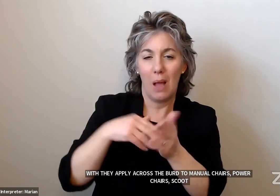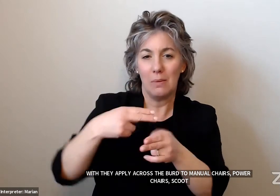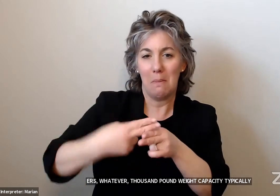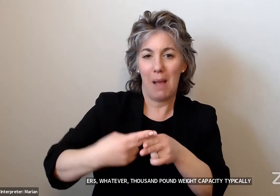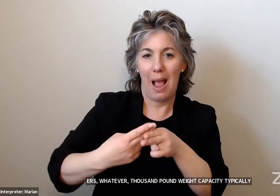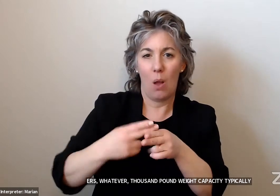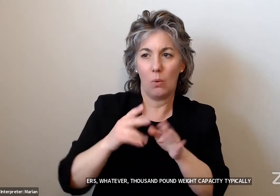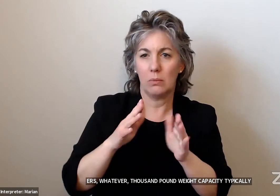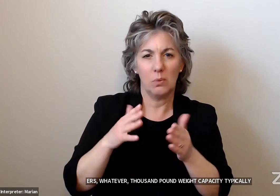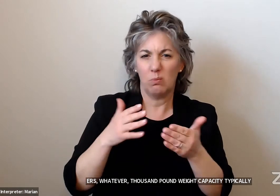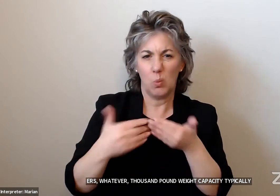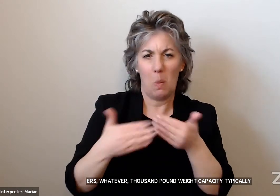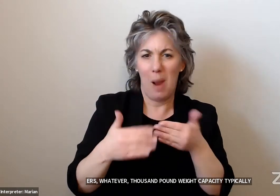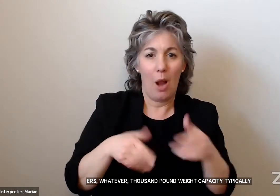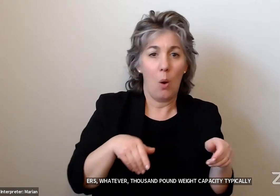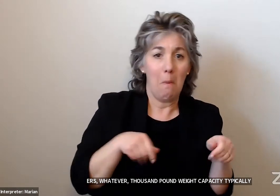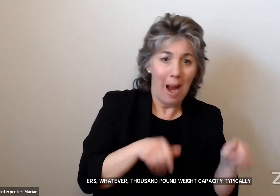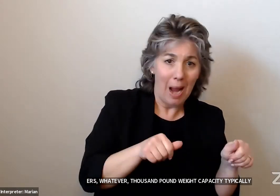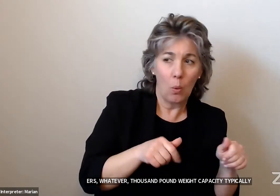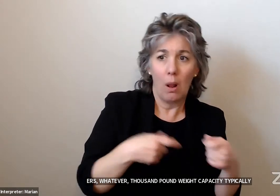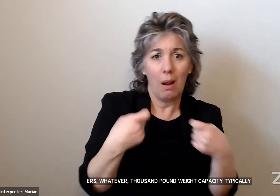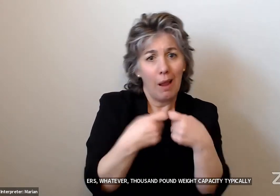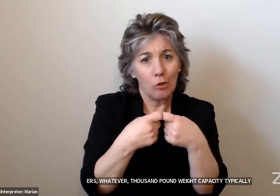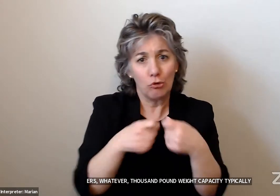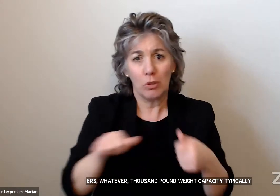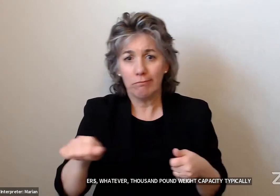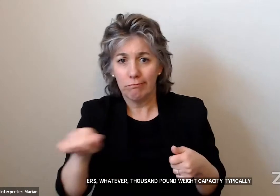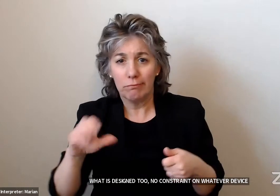So there's no constraint on whatever device they're on.